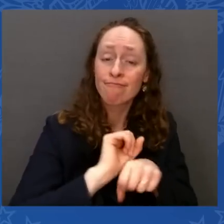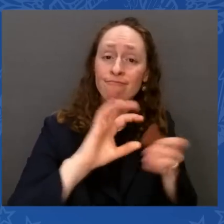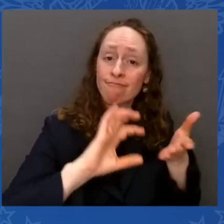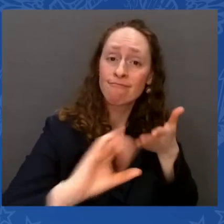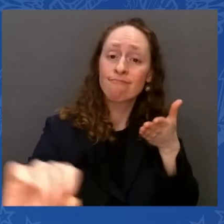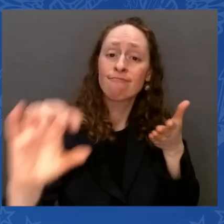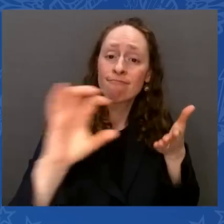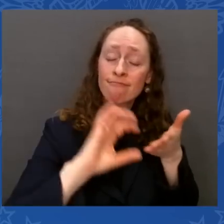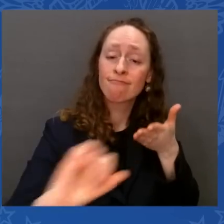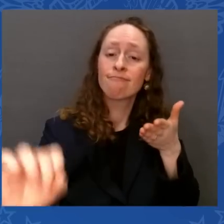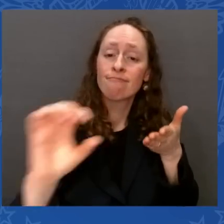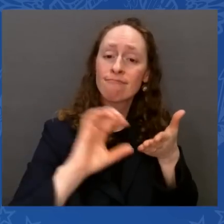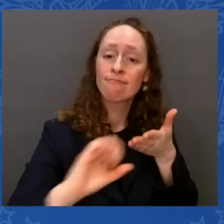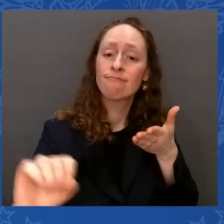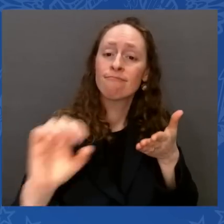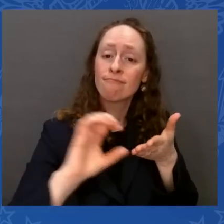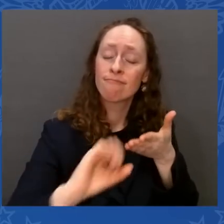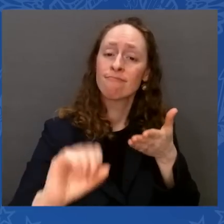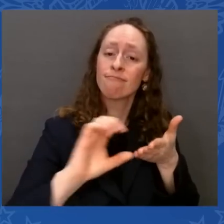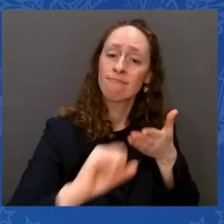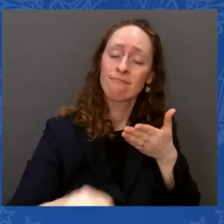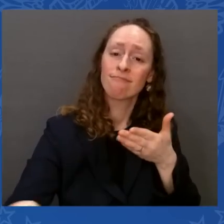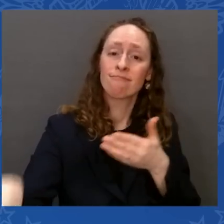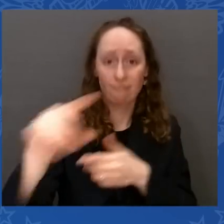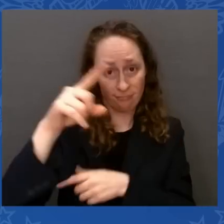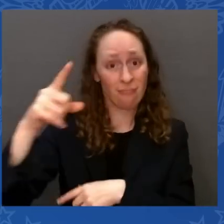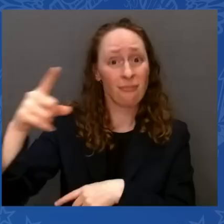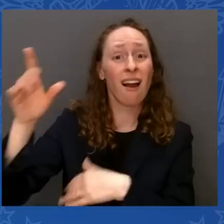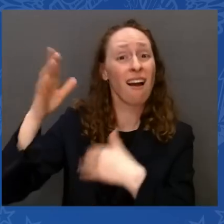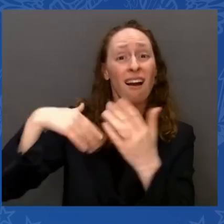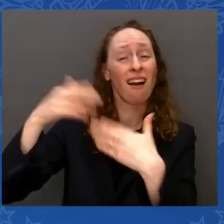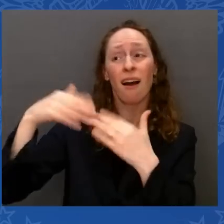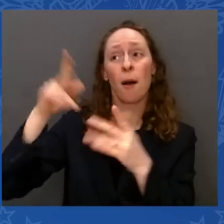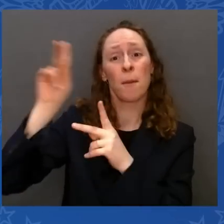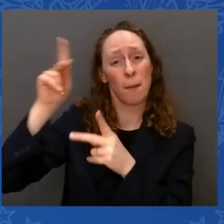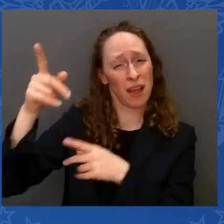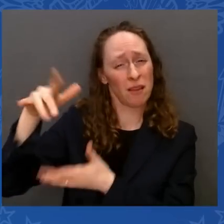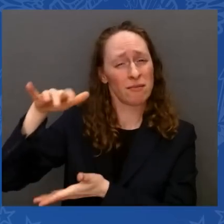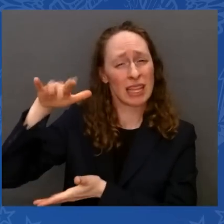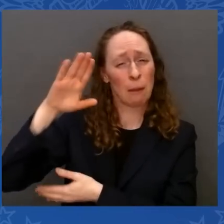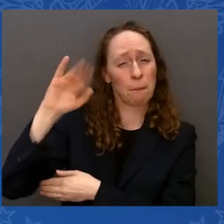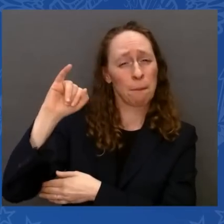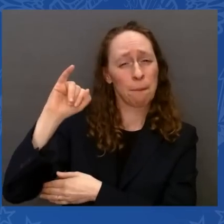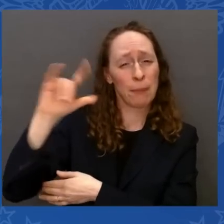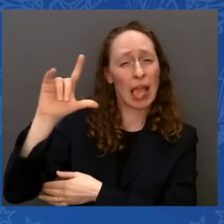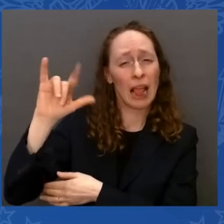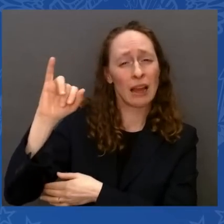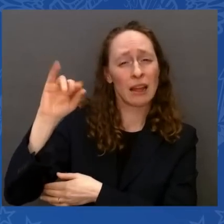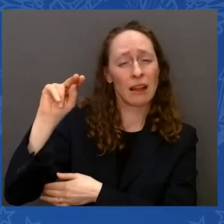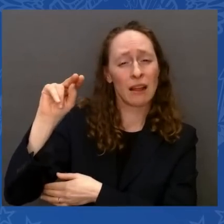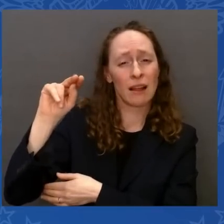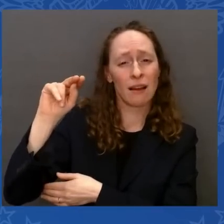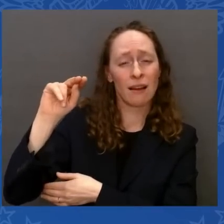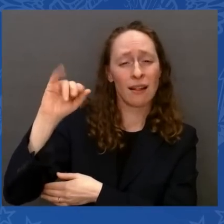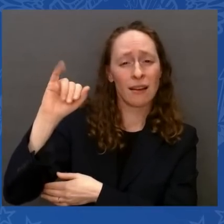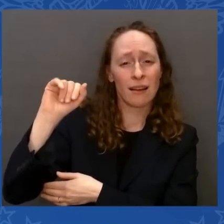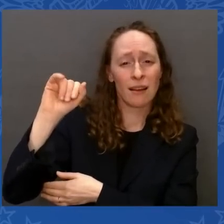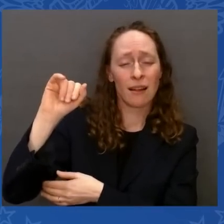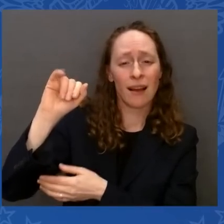than a schoolteacher, a police officer, someone who works as a nurse. It's about 3 percent they're paying.